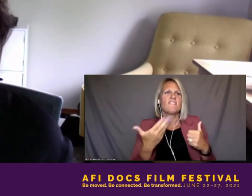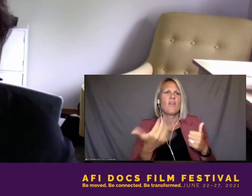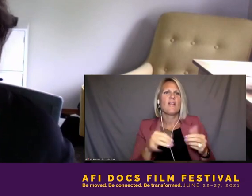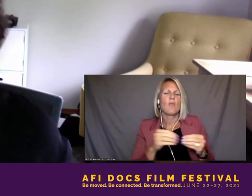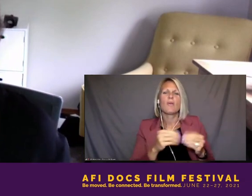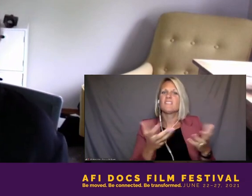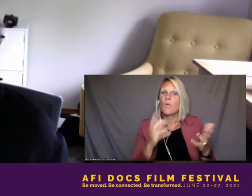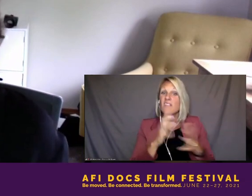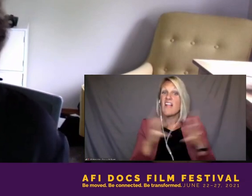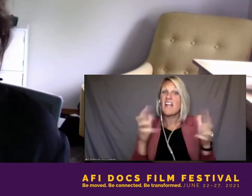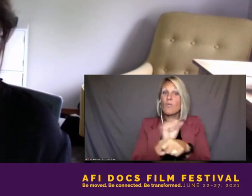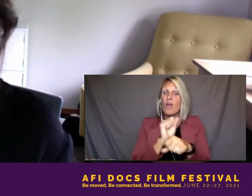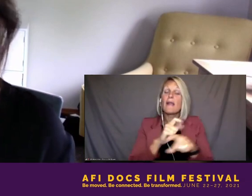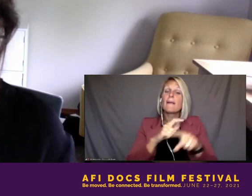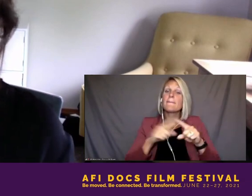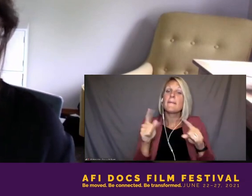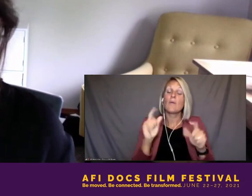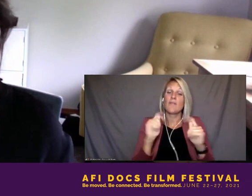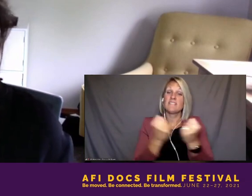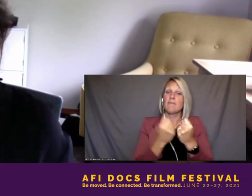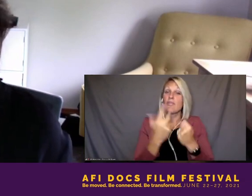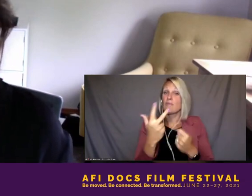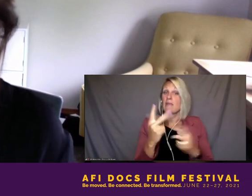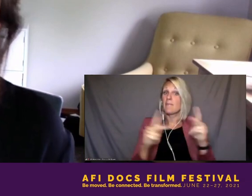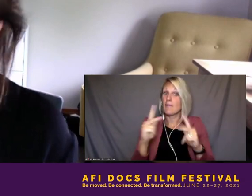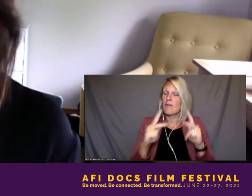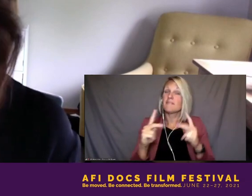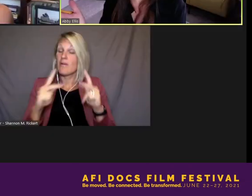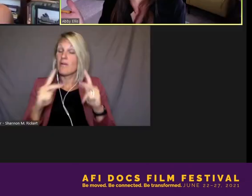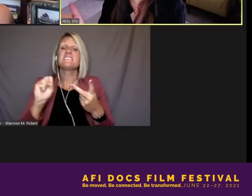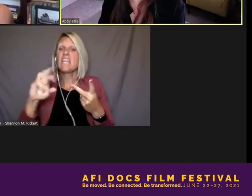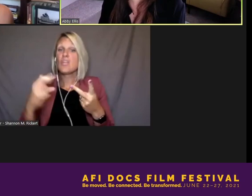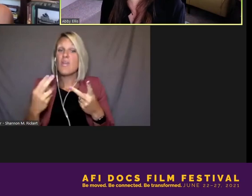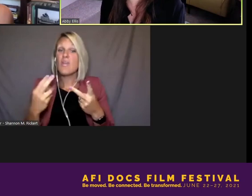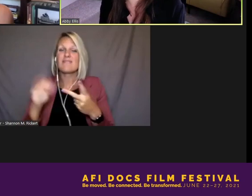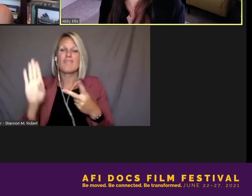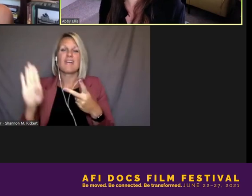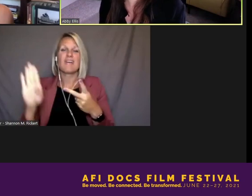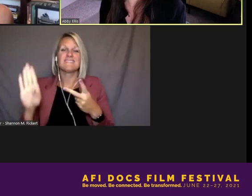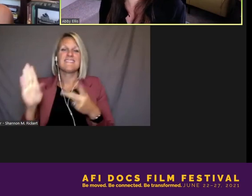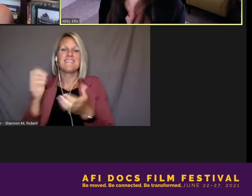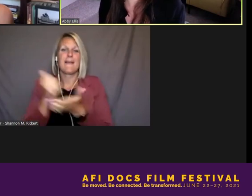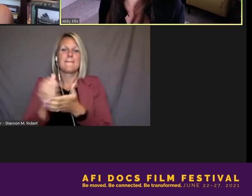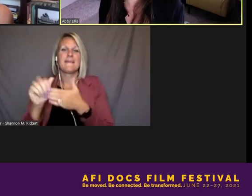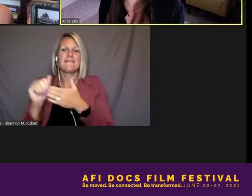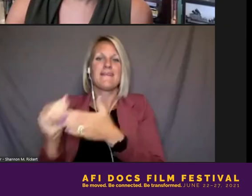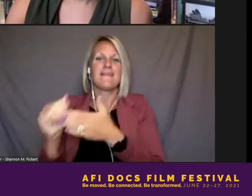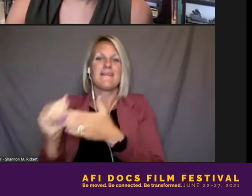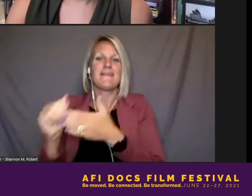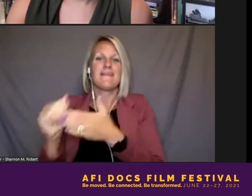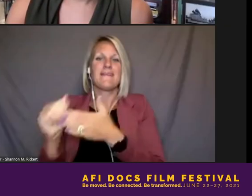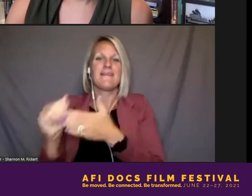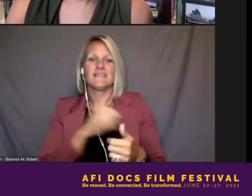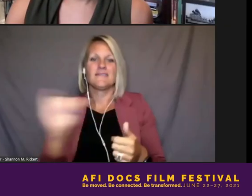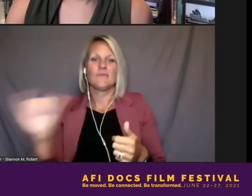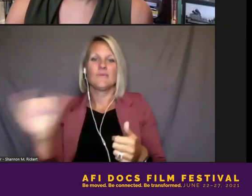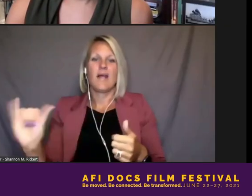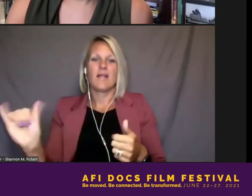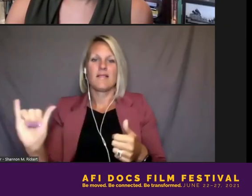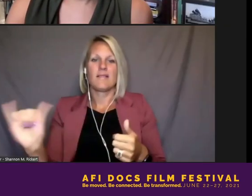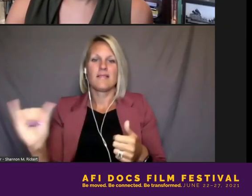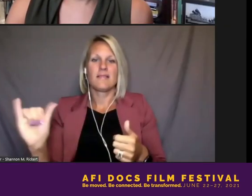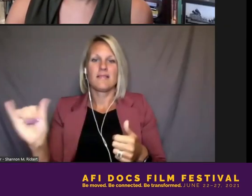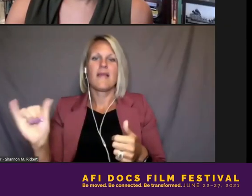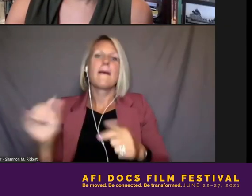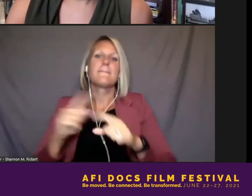But we had a team of three people and then we had Sarah and Boston, you know, helping to guide us. And and that's that's how we that's how we did